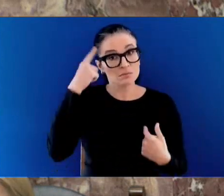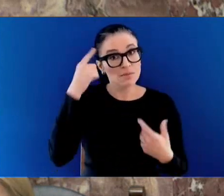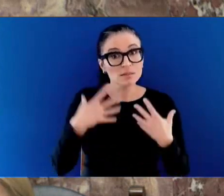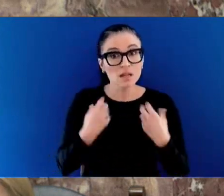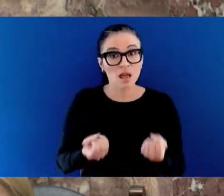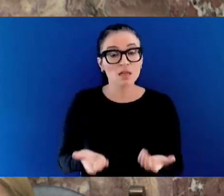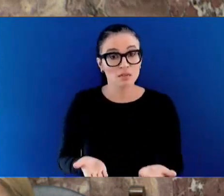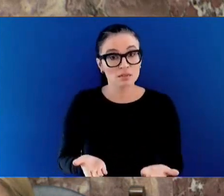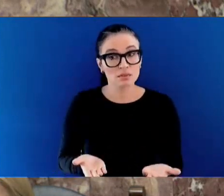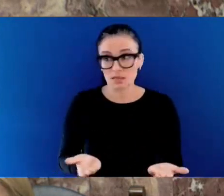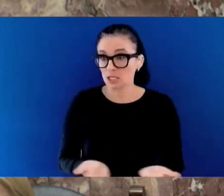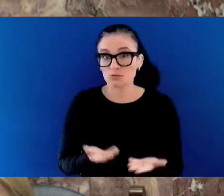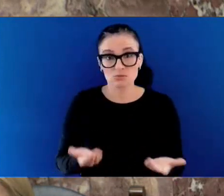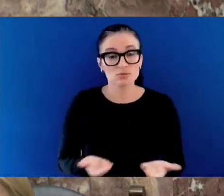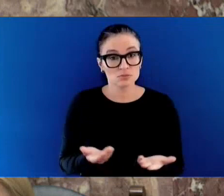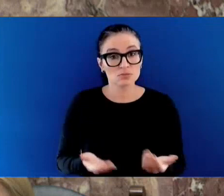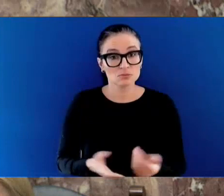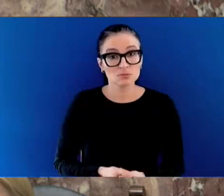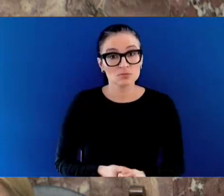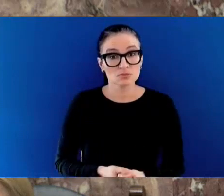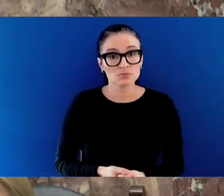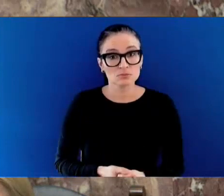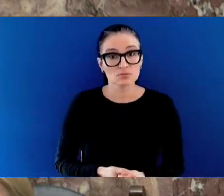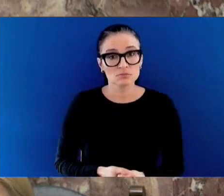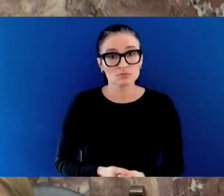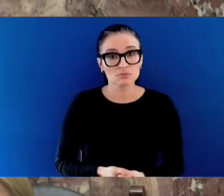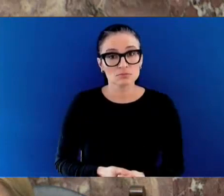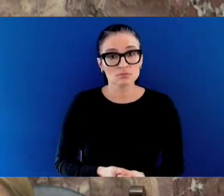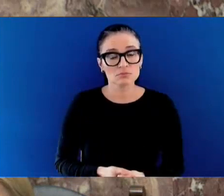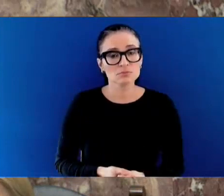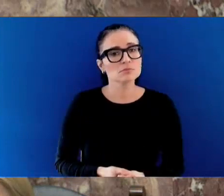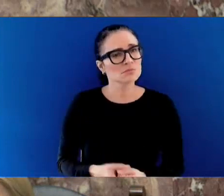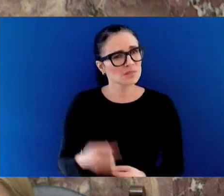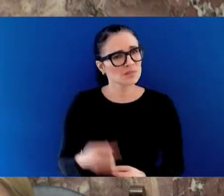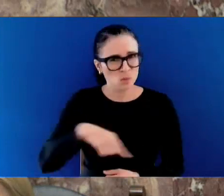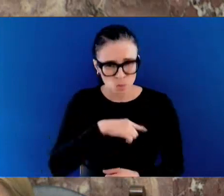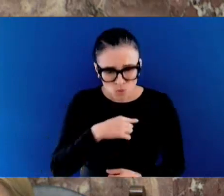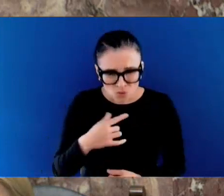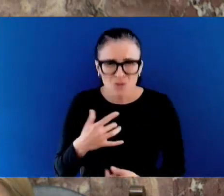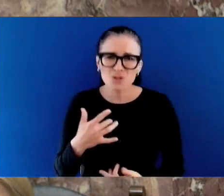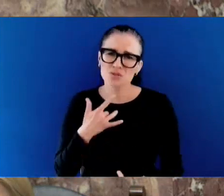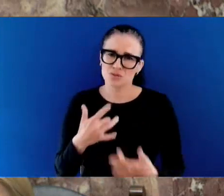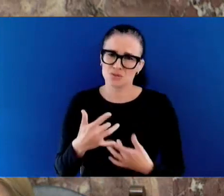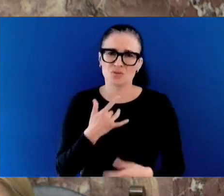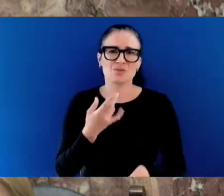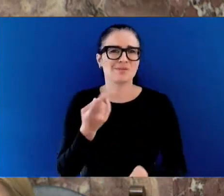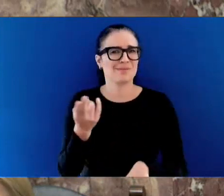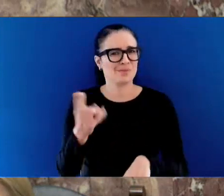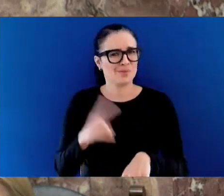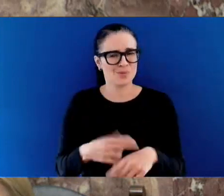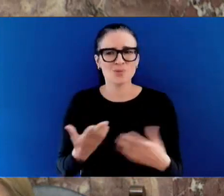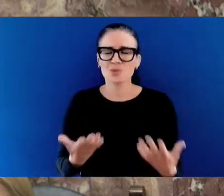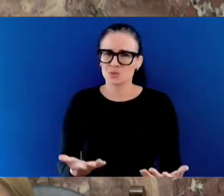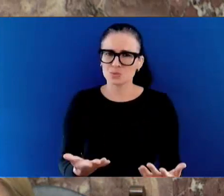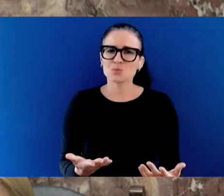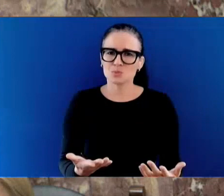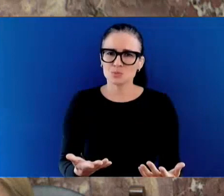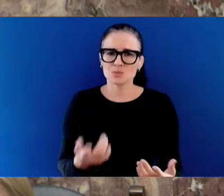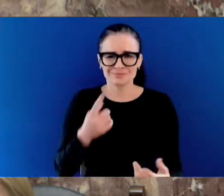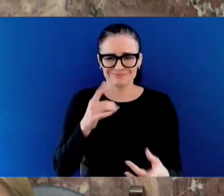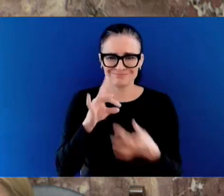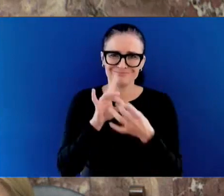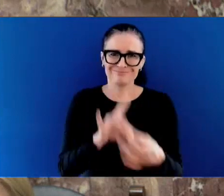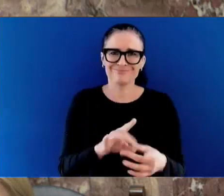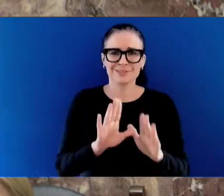concerned about the state of child and youth mental health for kids in our communities and in our province.